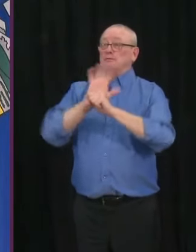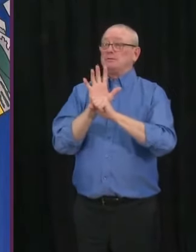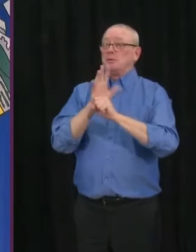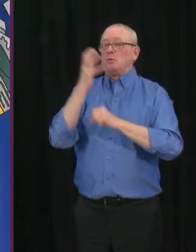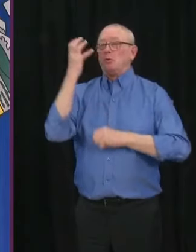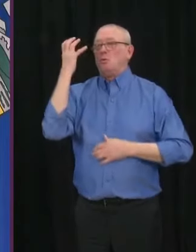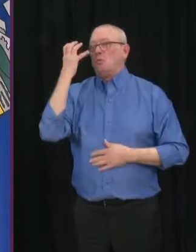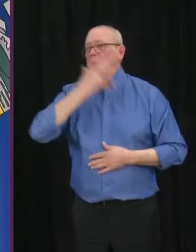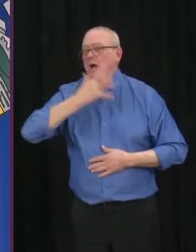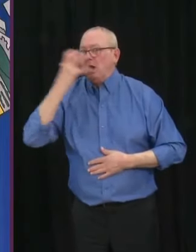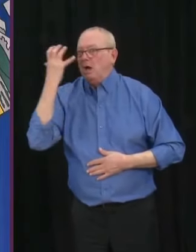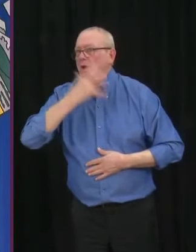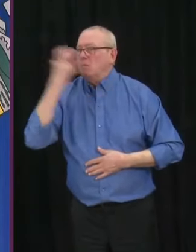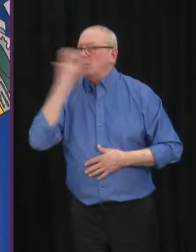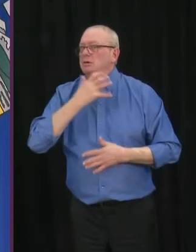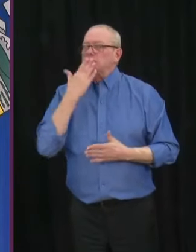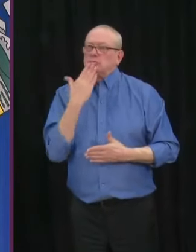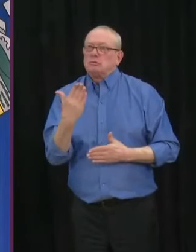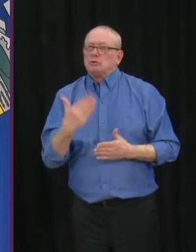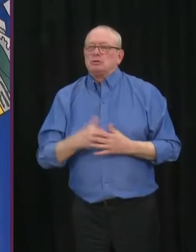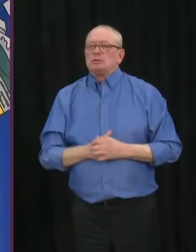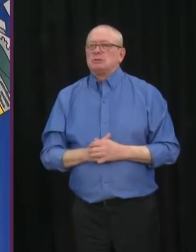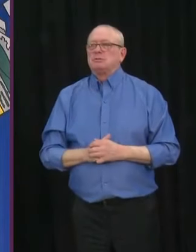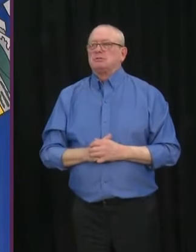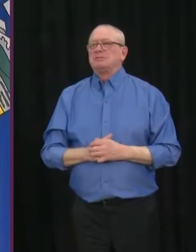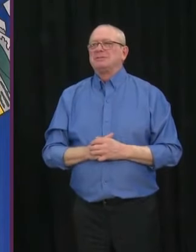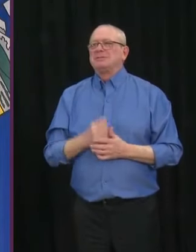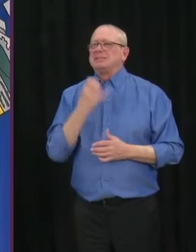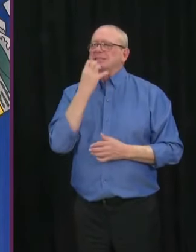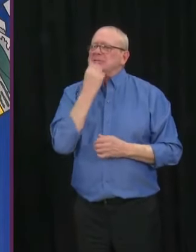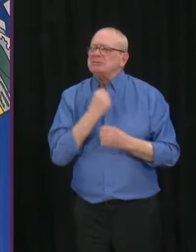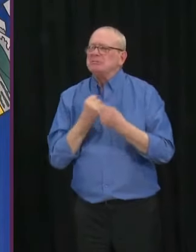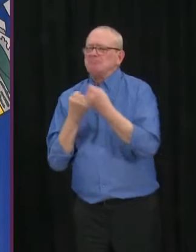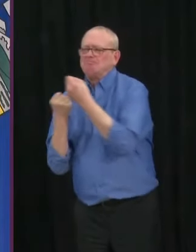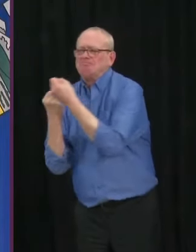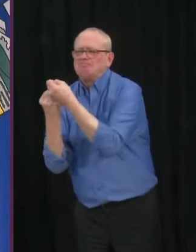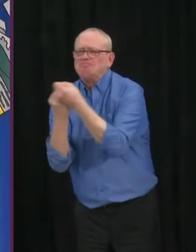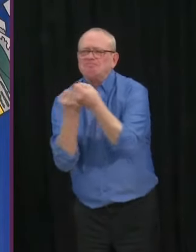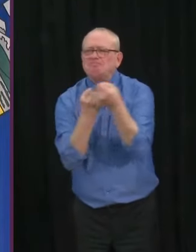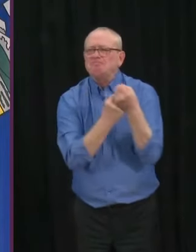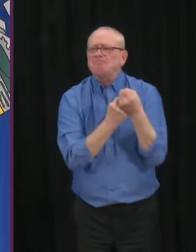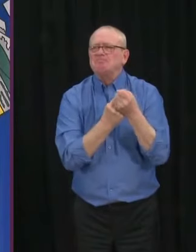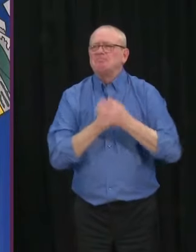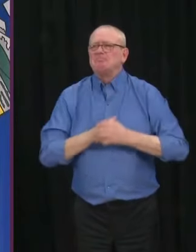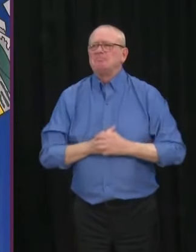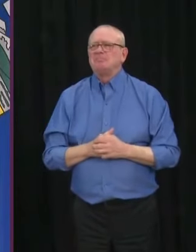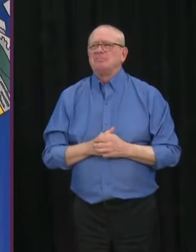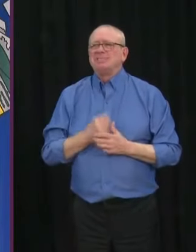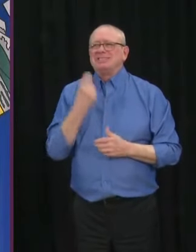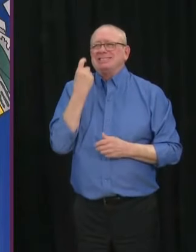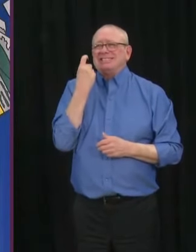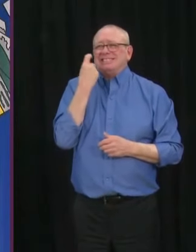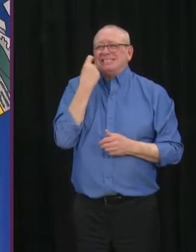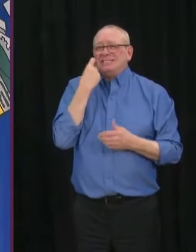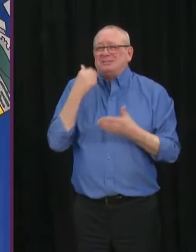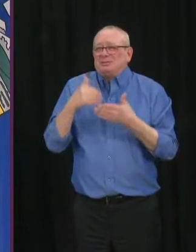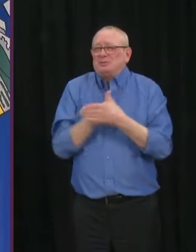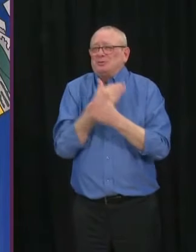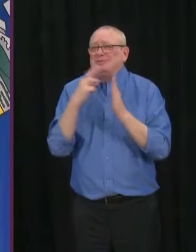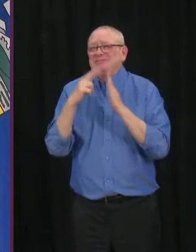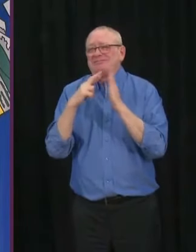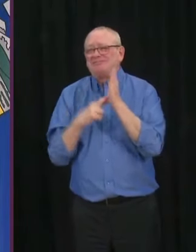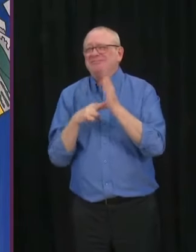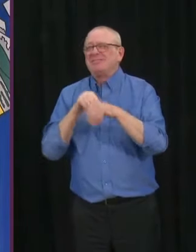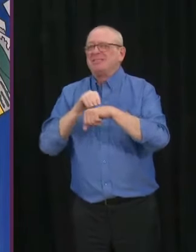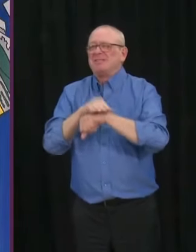the middle of a pandemic. So we want to be there to support you. We know that these recent health measures have impacted your businesses. It'll be the same eligibility